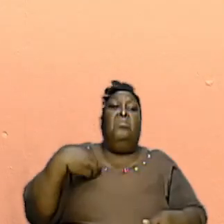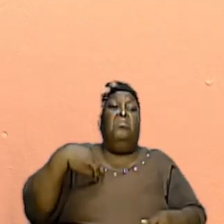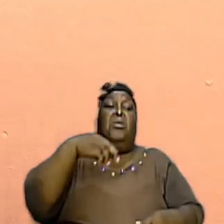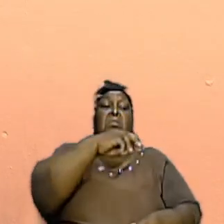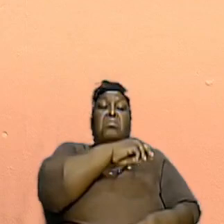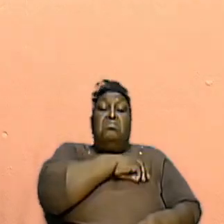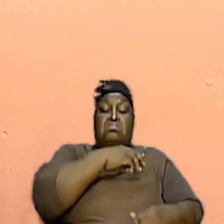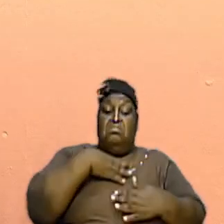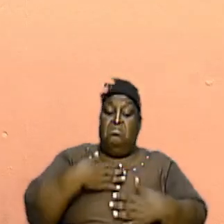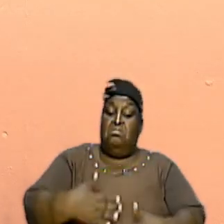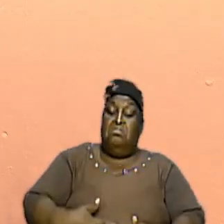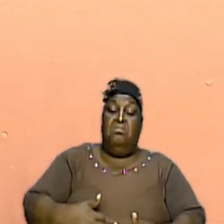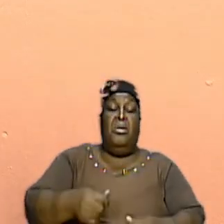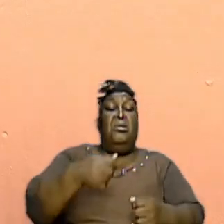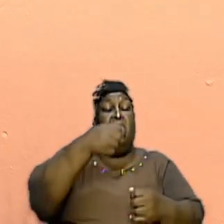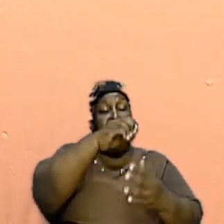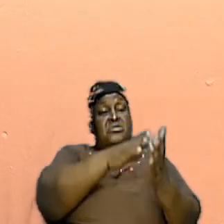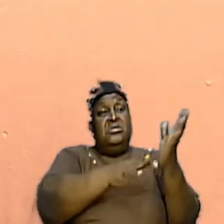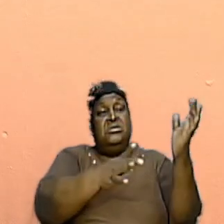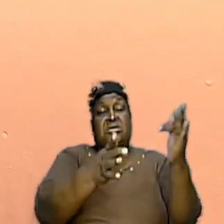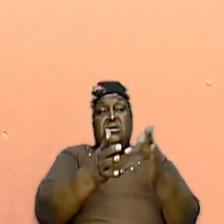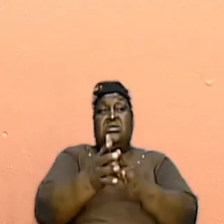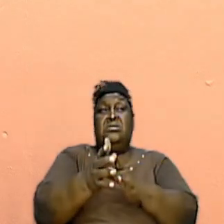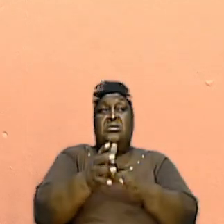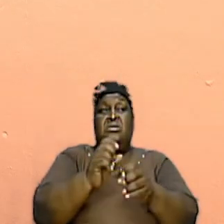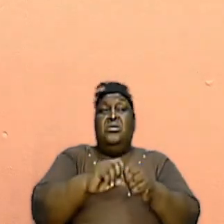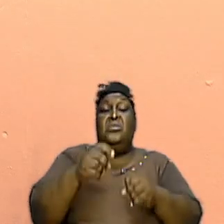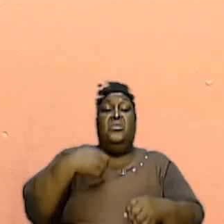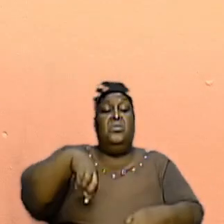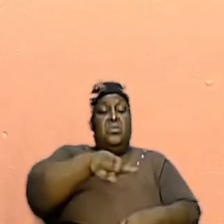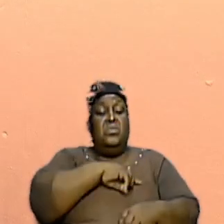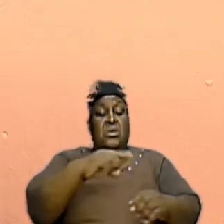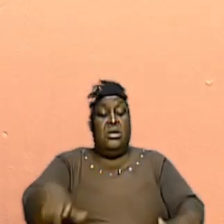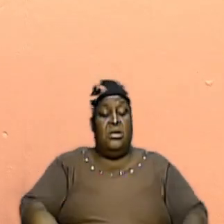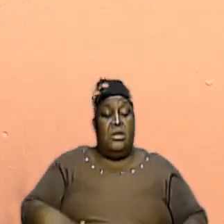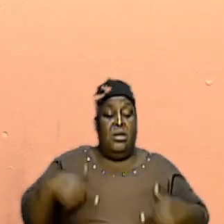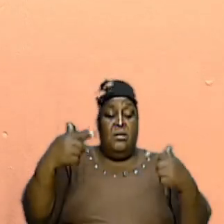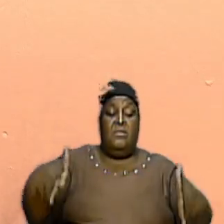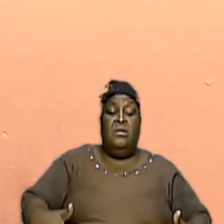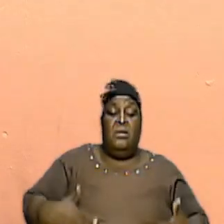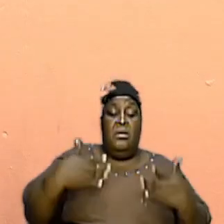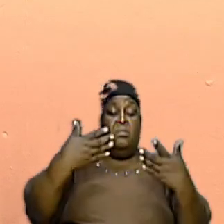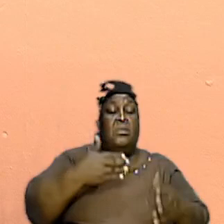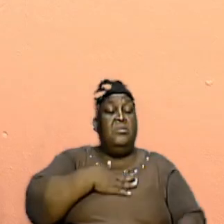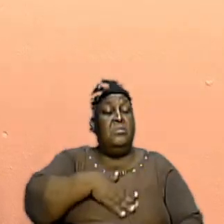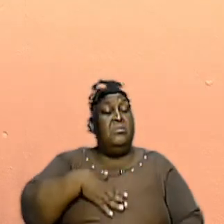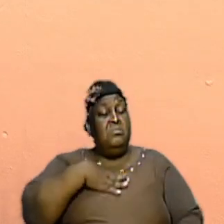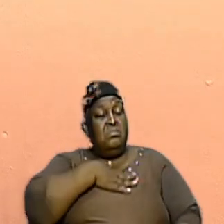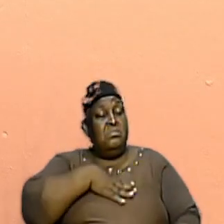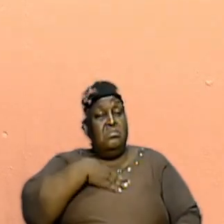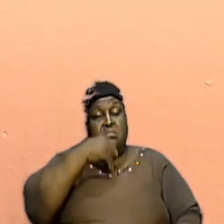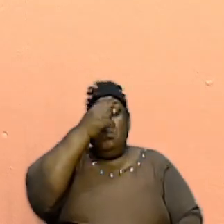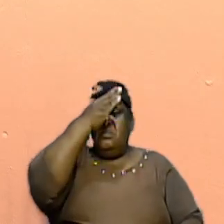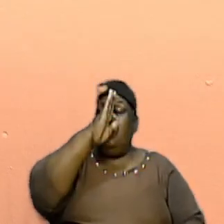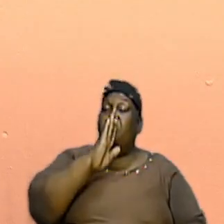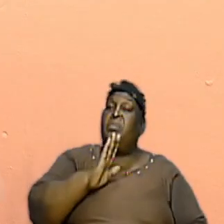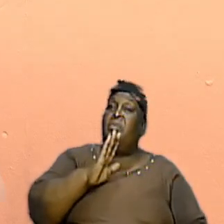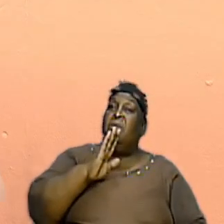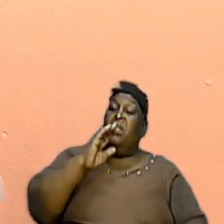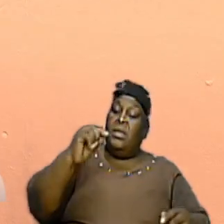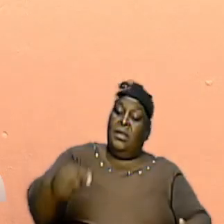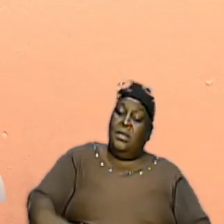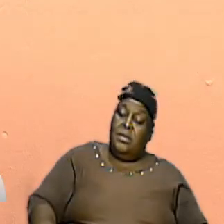body of Christ, and so live our lives so that it is pleasing to God and we are walking